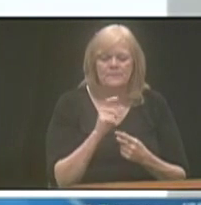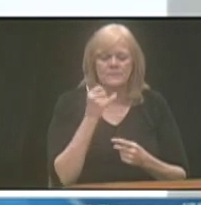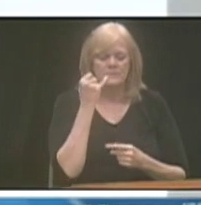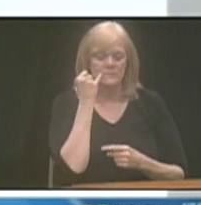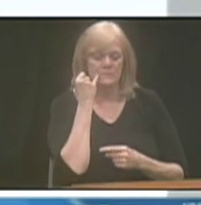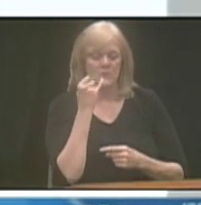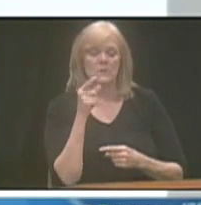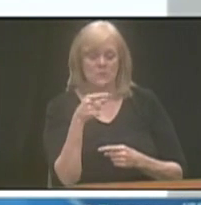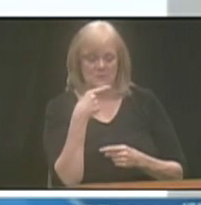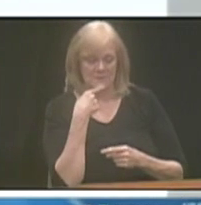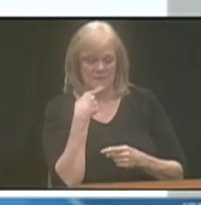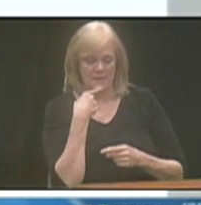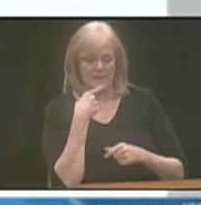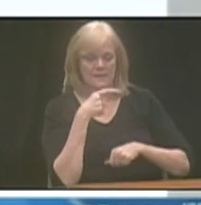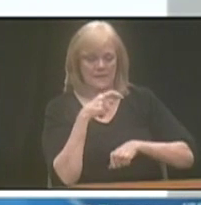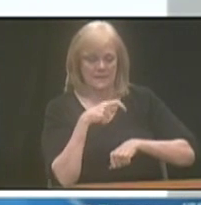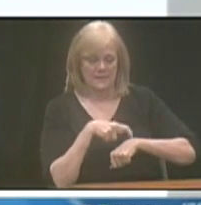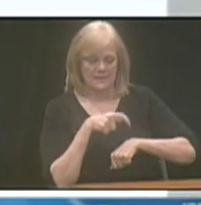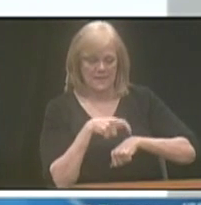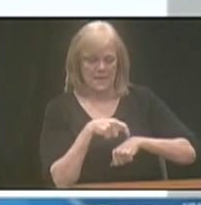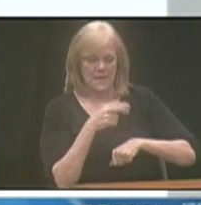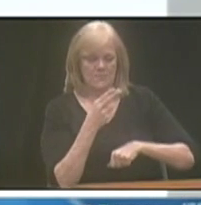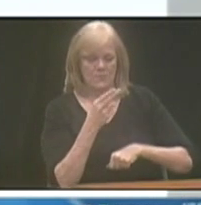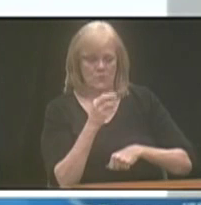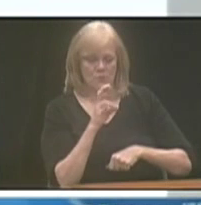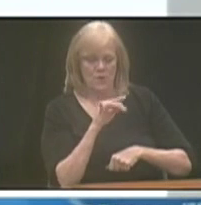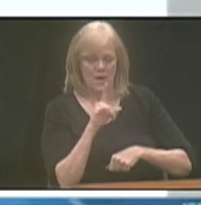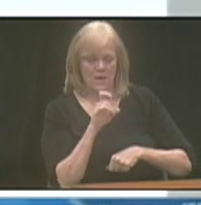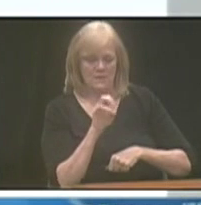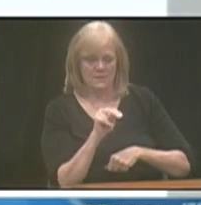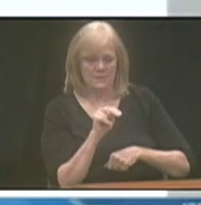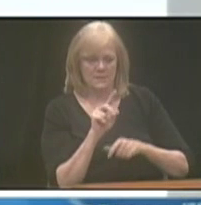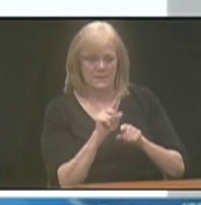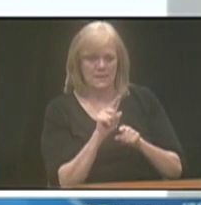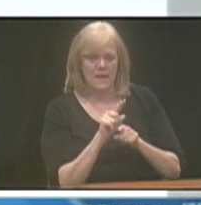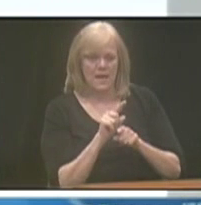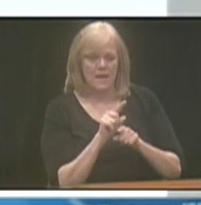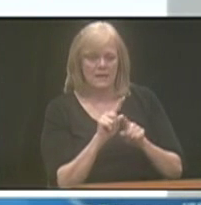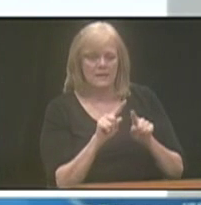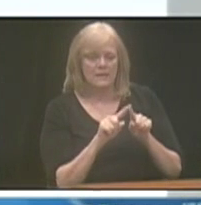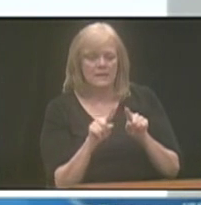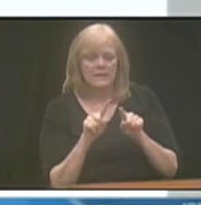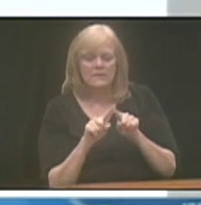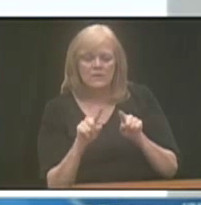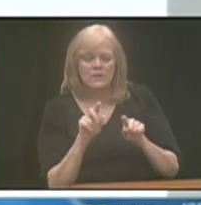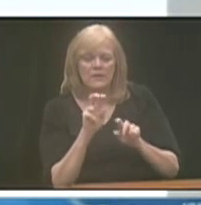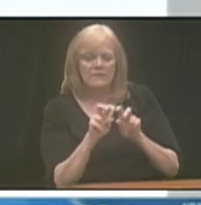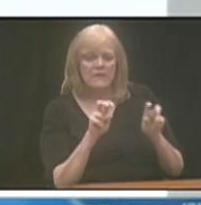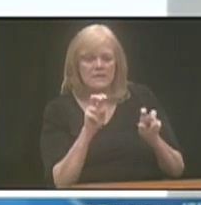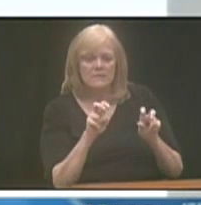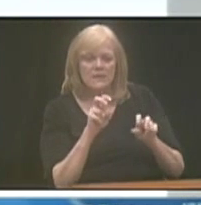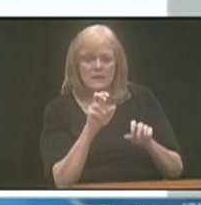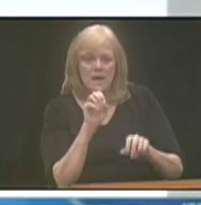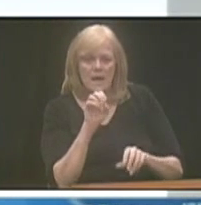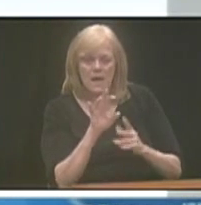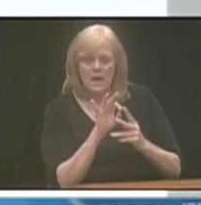So you mentioned the time, kind of the time horizons, like of the different investment options. So let's say